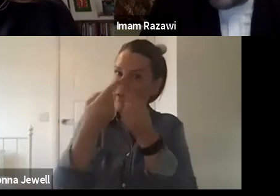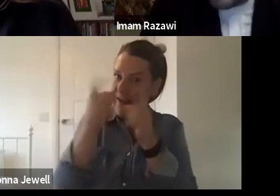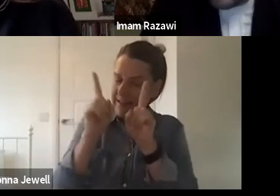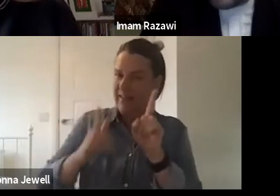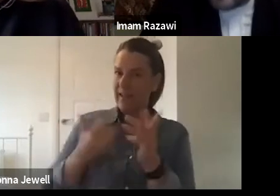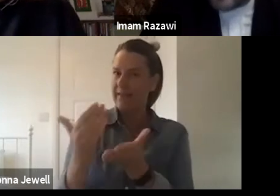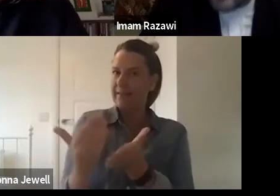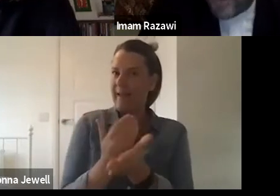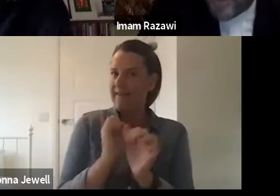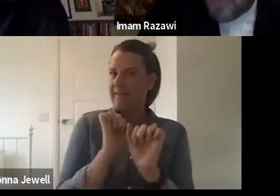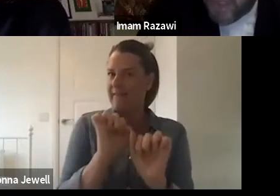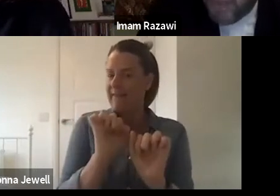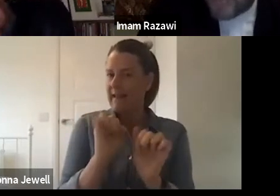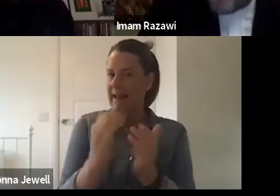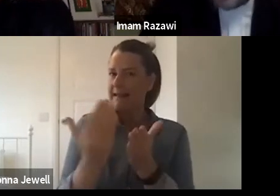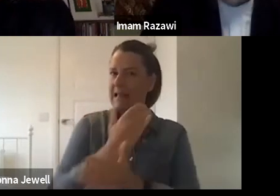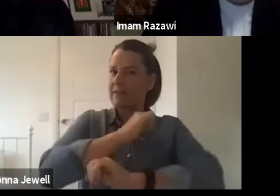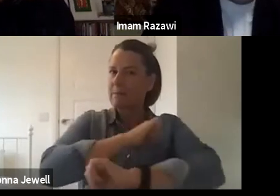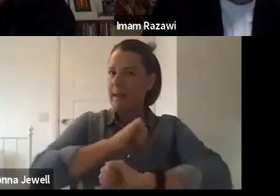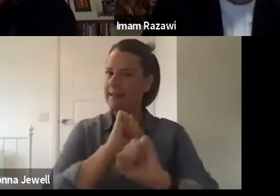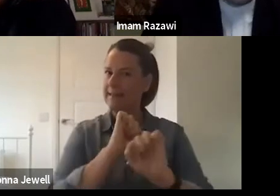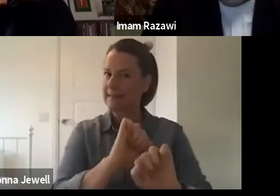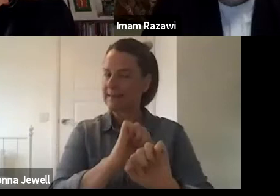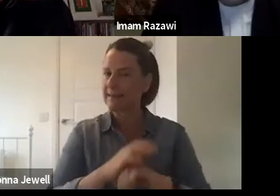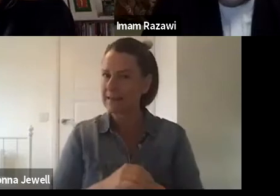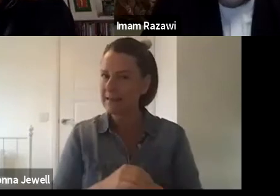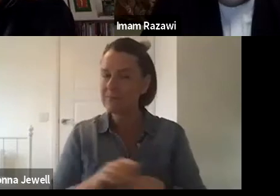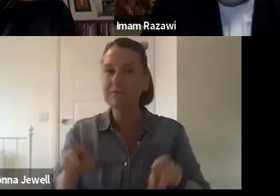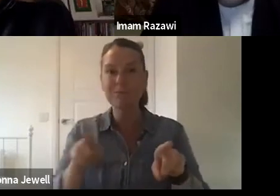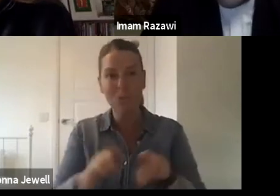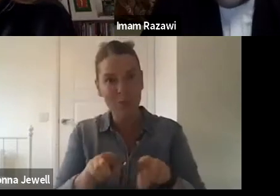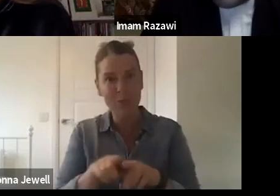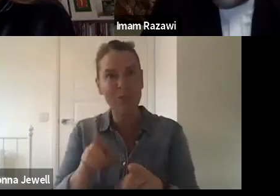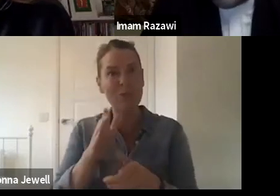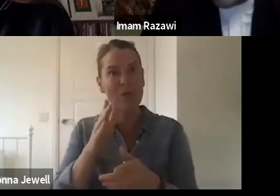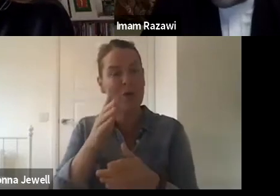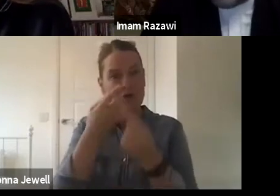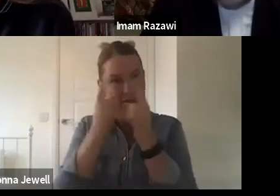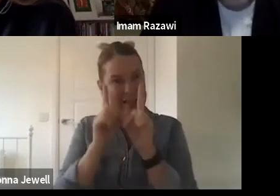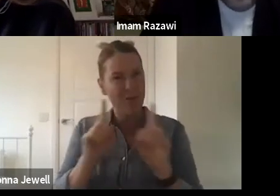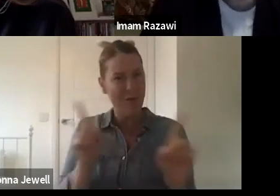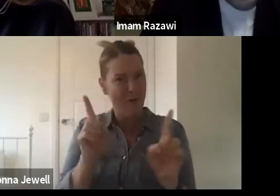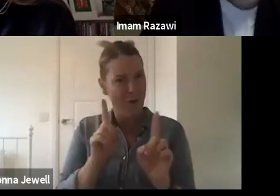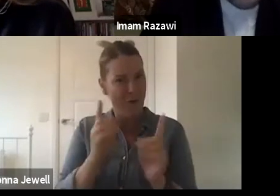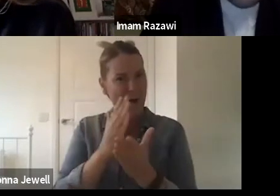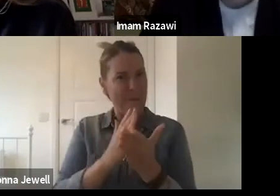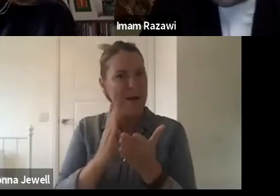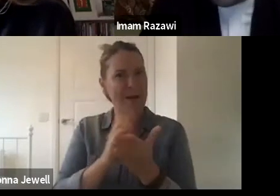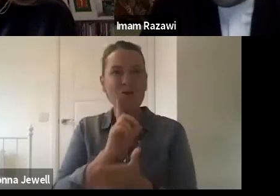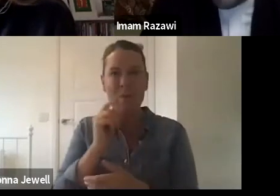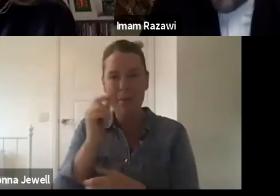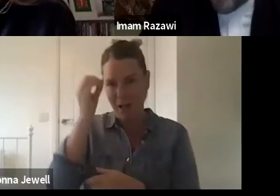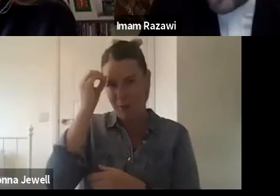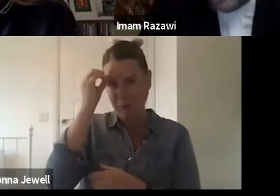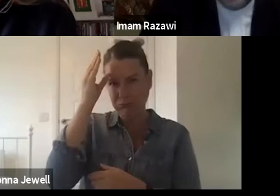thing is, is that universities can also play a part in raising the standard of education. And as you've seen, there are thousands of courses at the moment, Harvard has